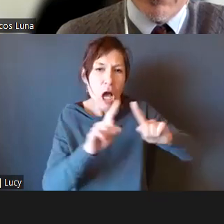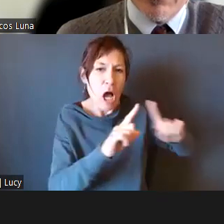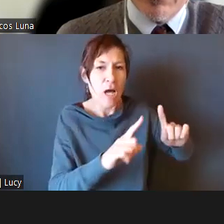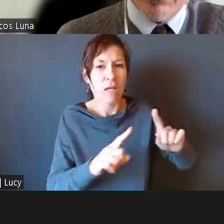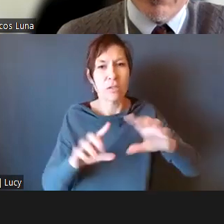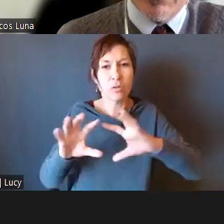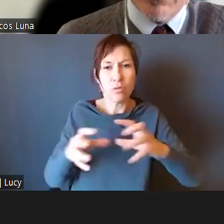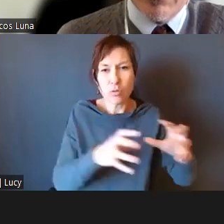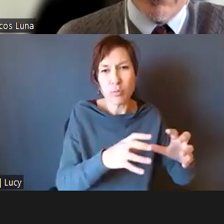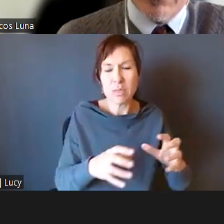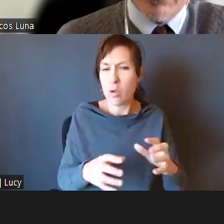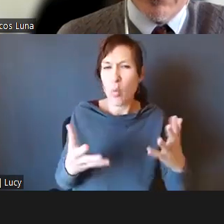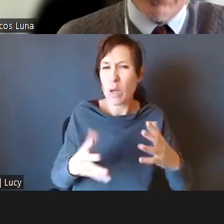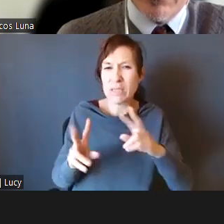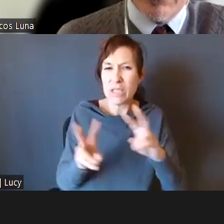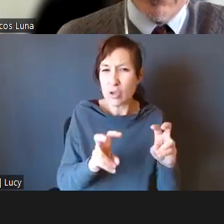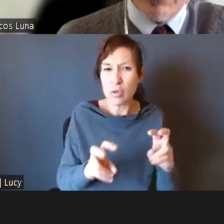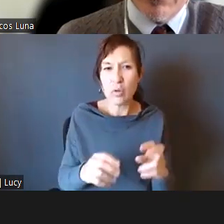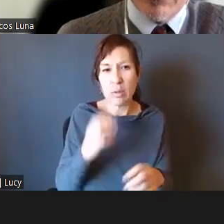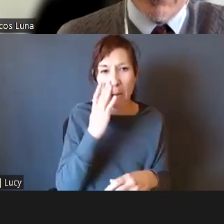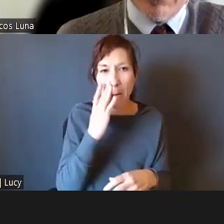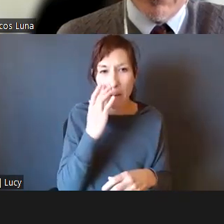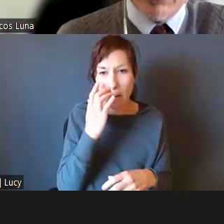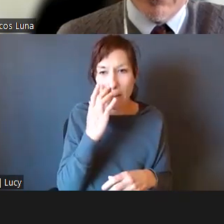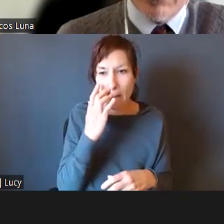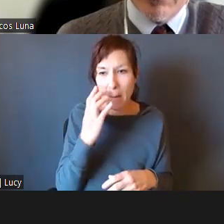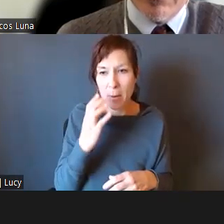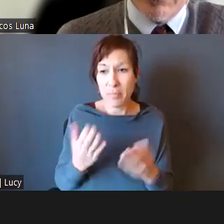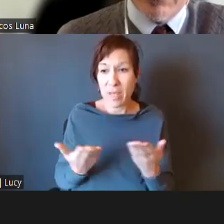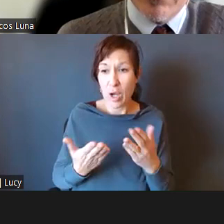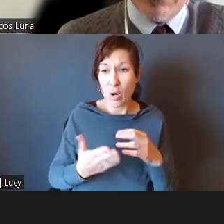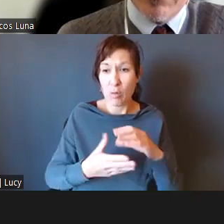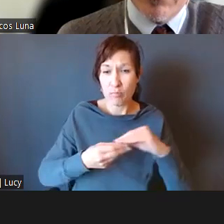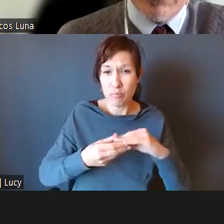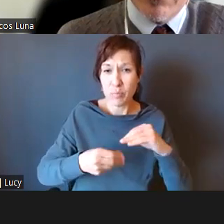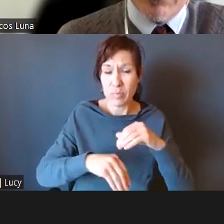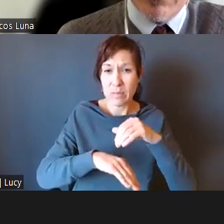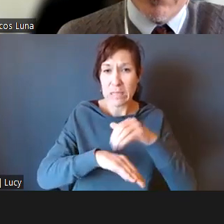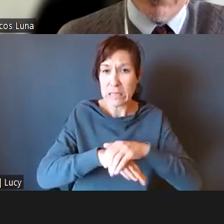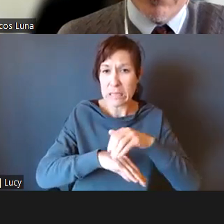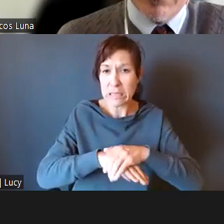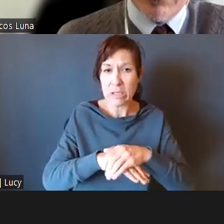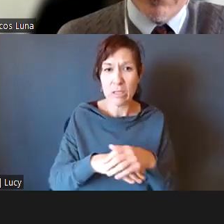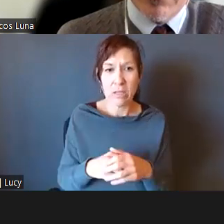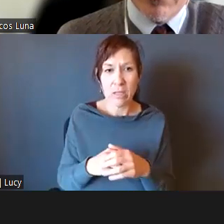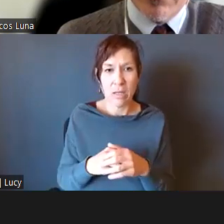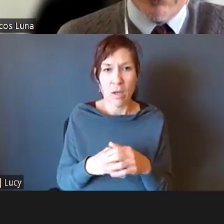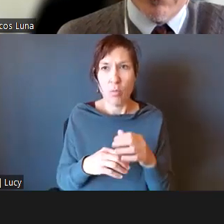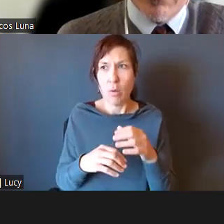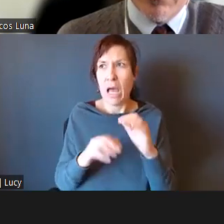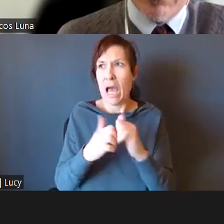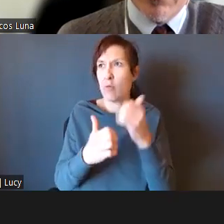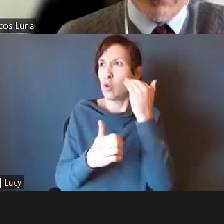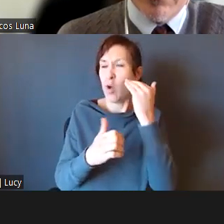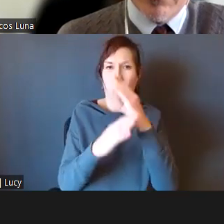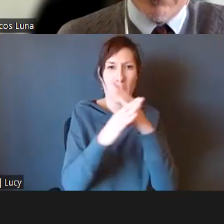You know it's part of the English speaking population. It's very difficult for us to conceive of what the barriers are on the other